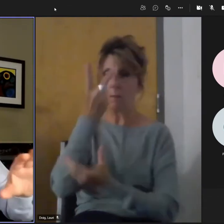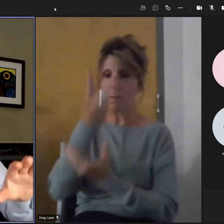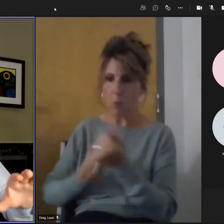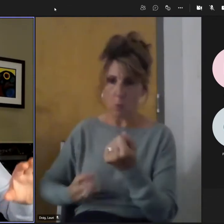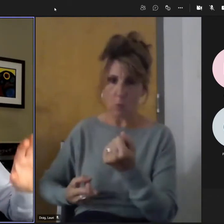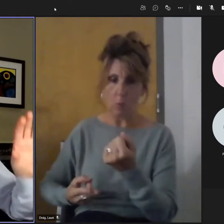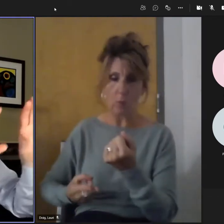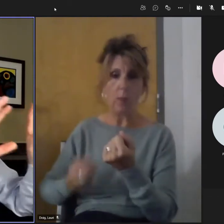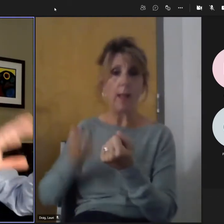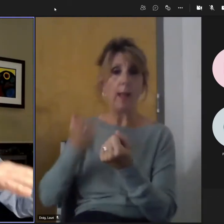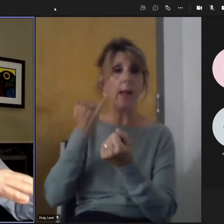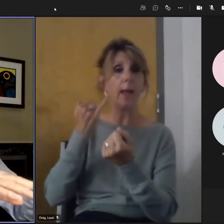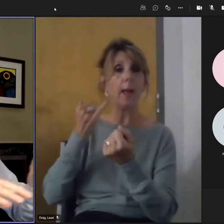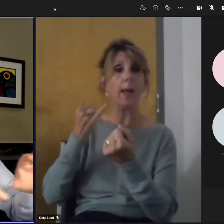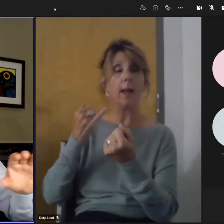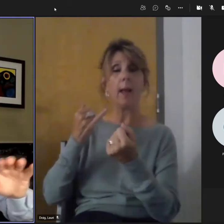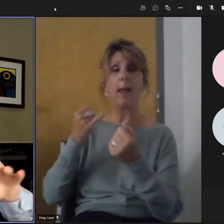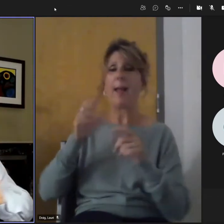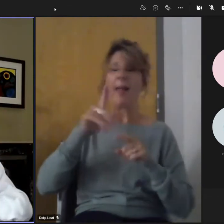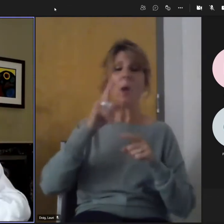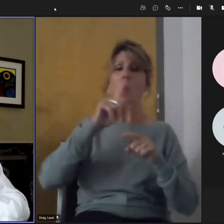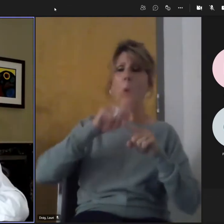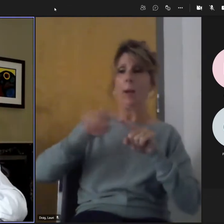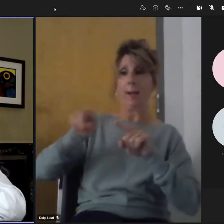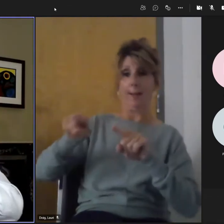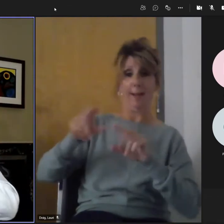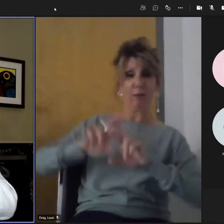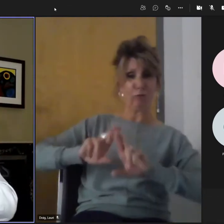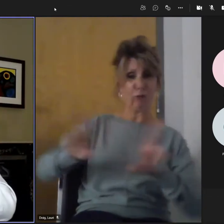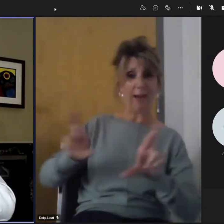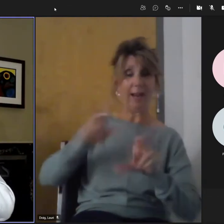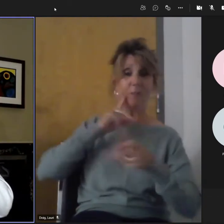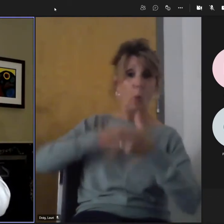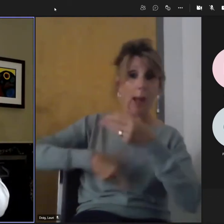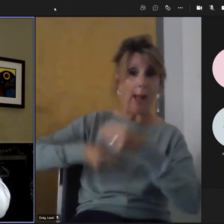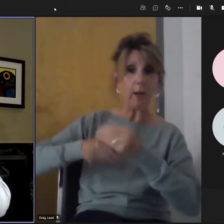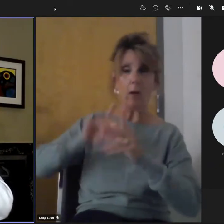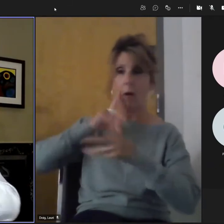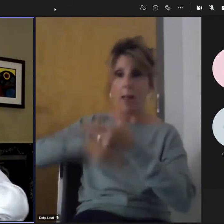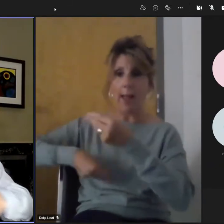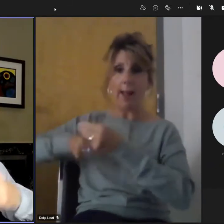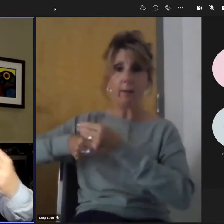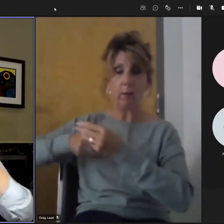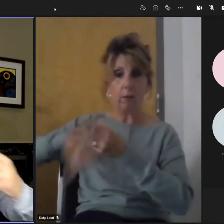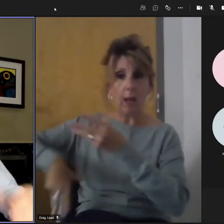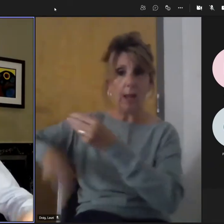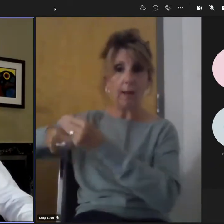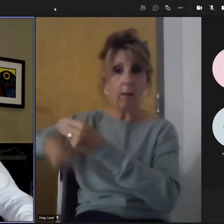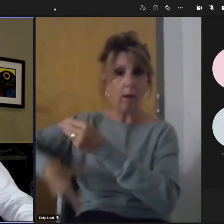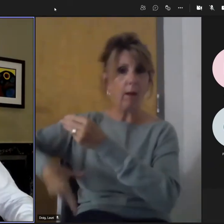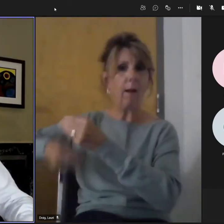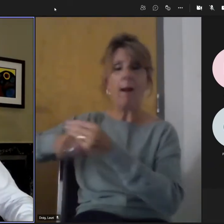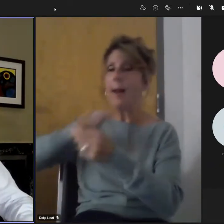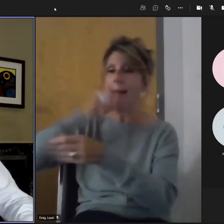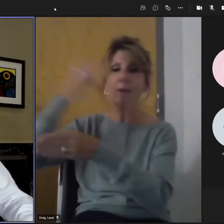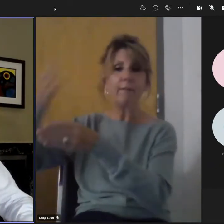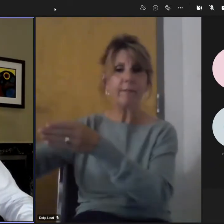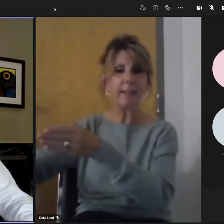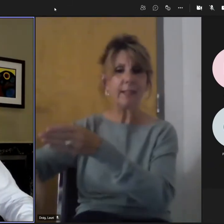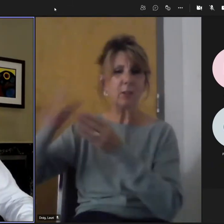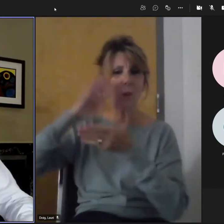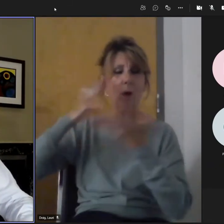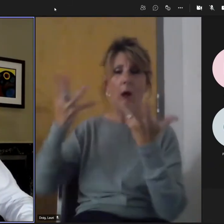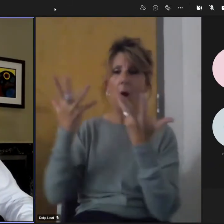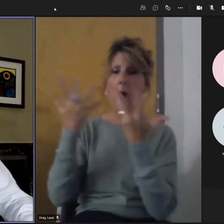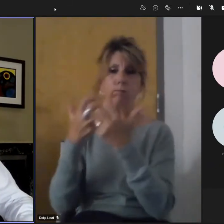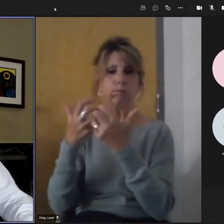If you keep adding, we better have SEL, we better have, you know, something else. If you keep adding the pieces, it never gets synthesized.